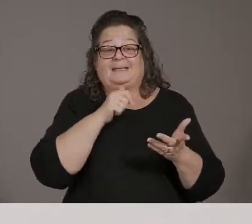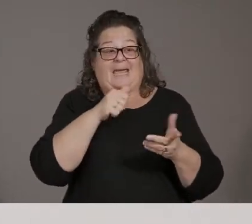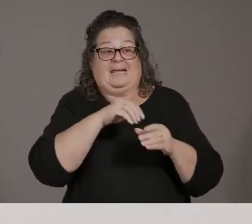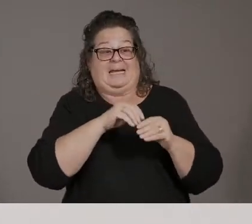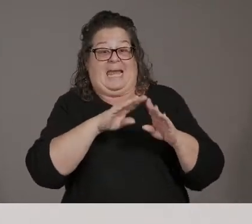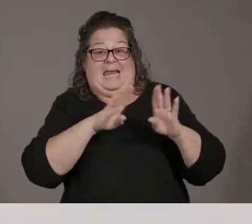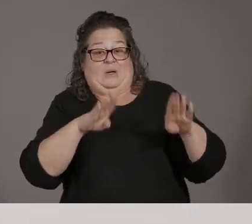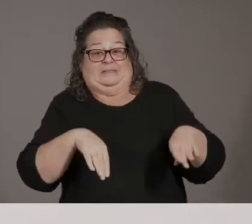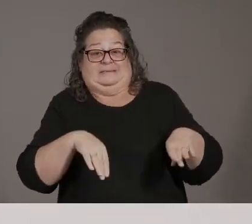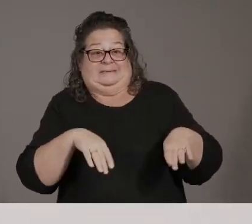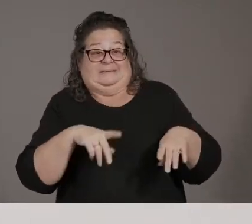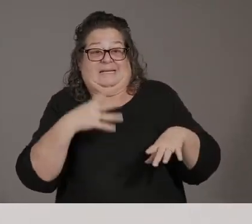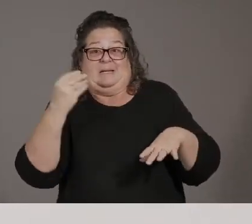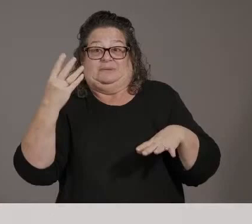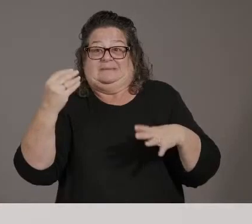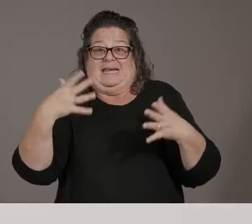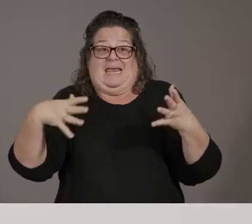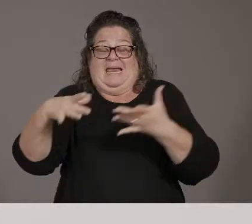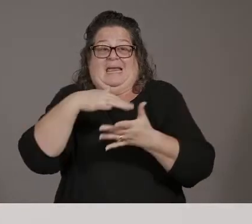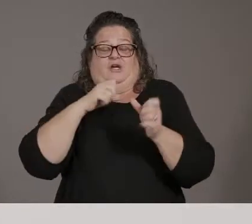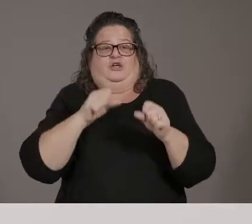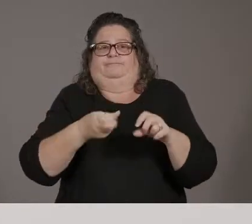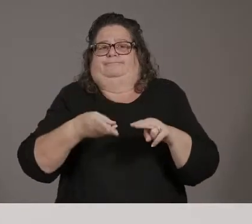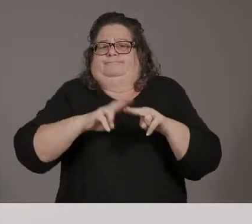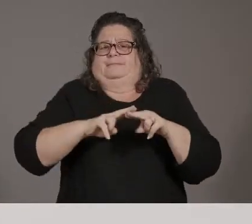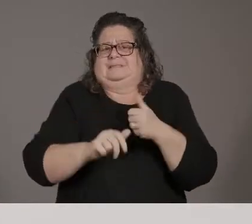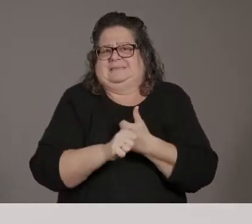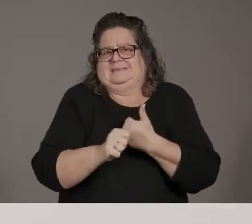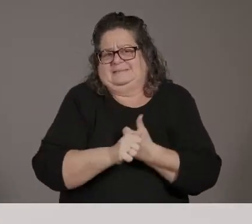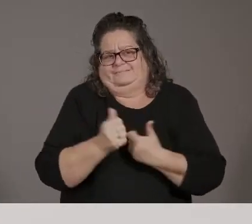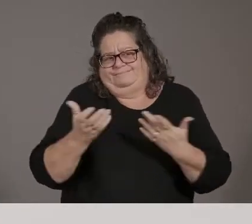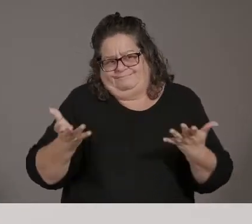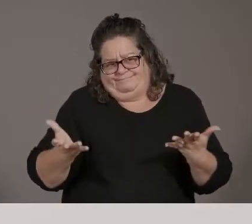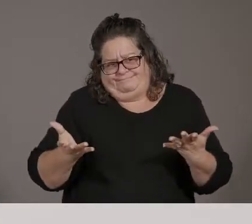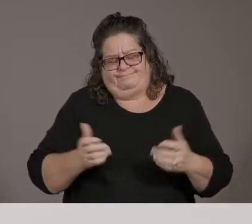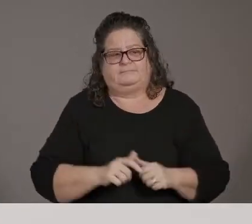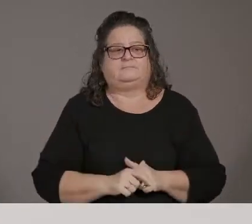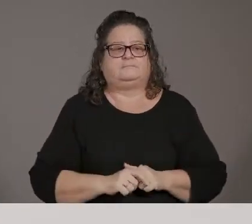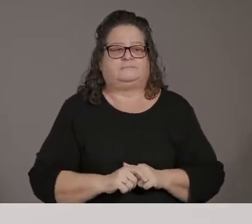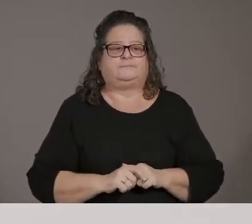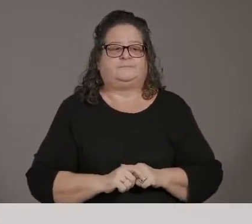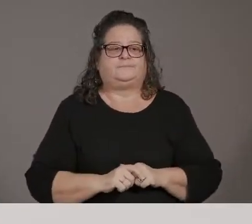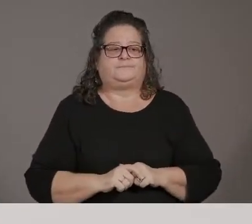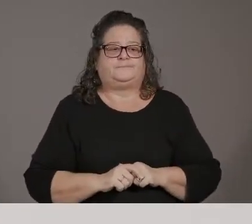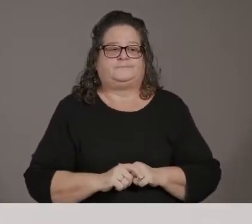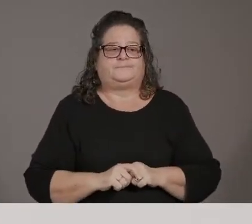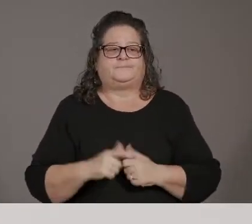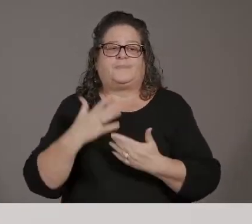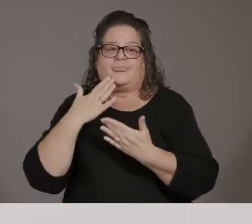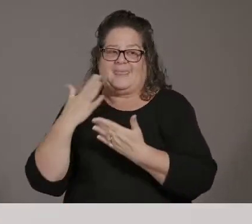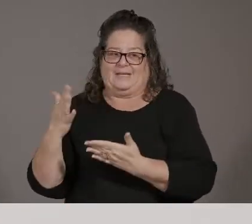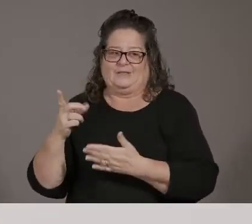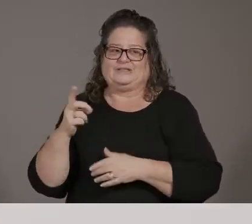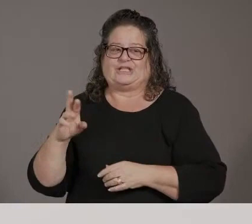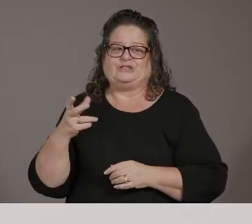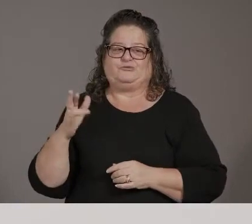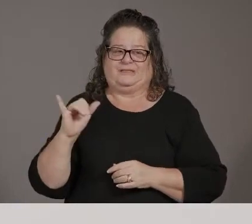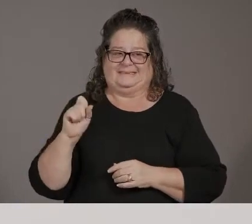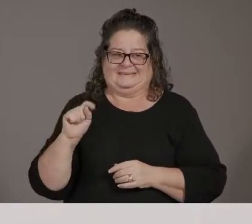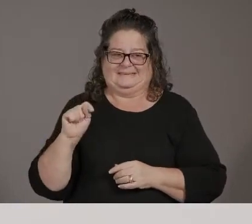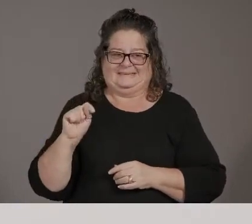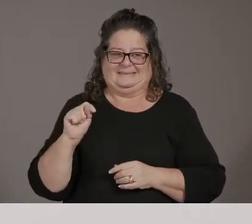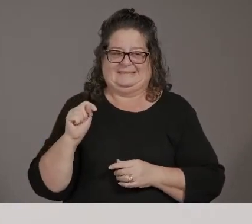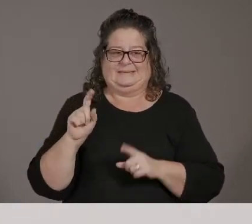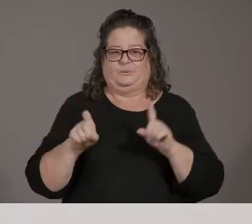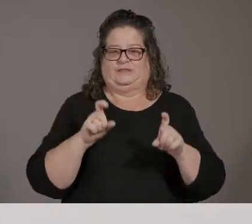Thanks again. You're welcome. Hey, Dr. Christ, we are out of questions. So thank you very much. And thanks to everyone who joined us today.